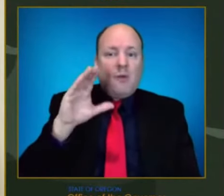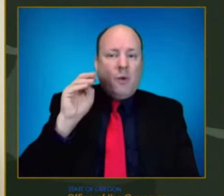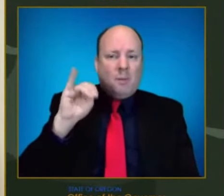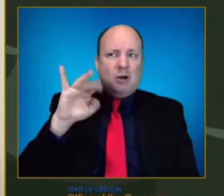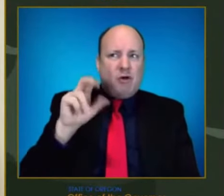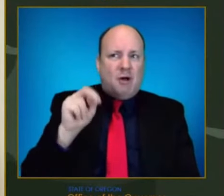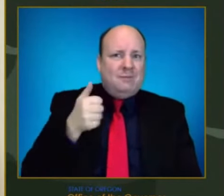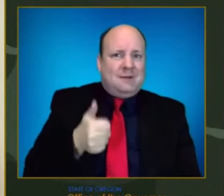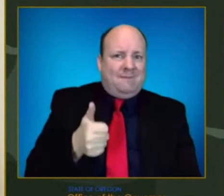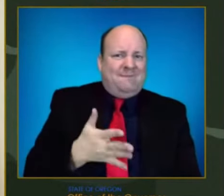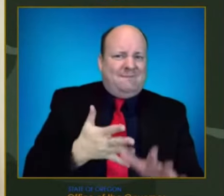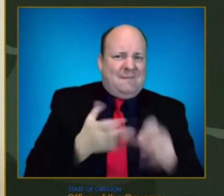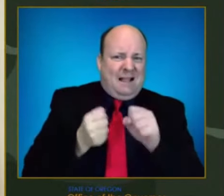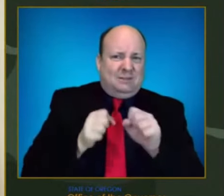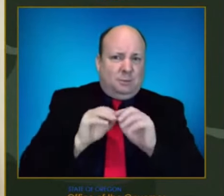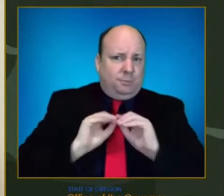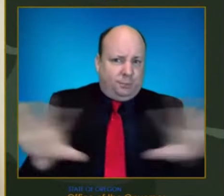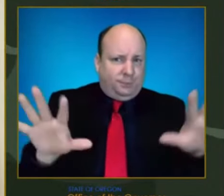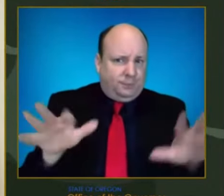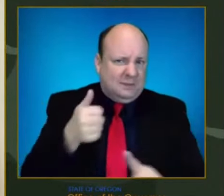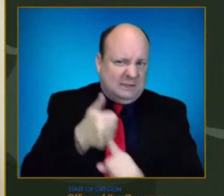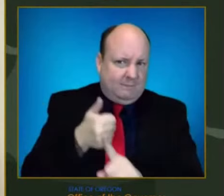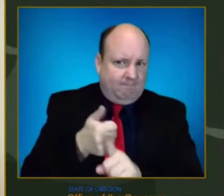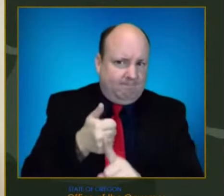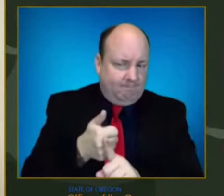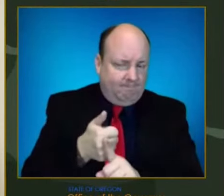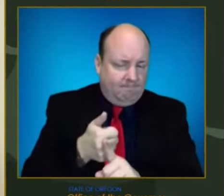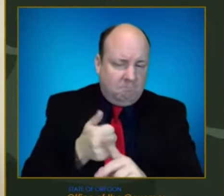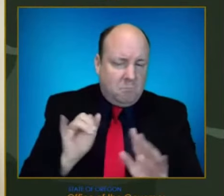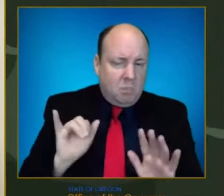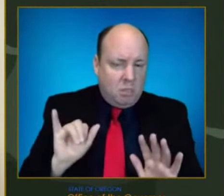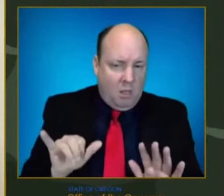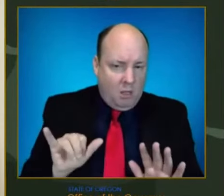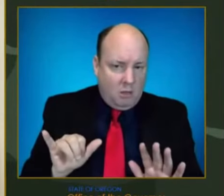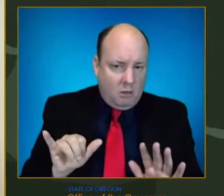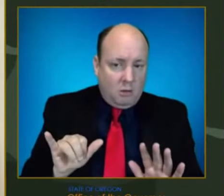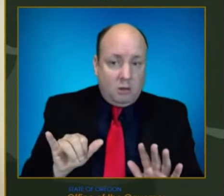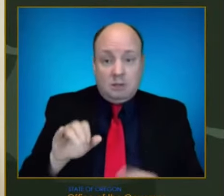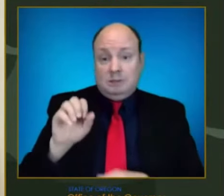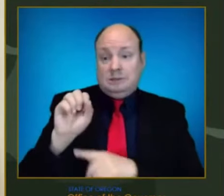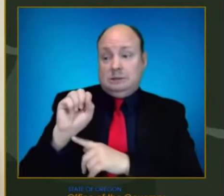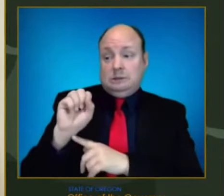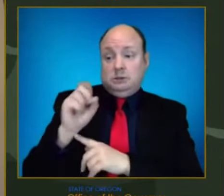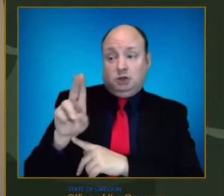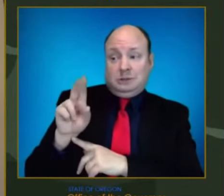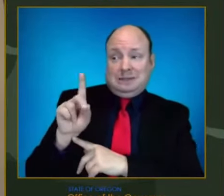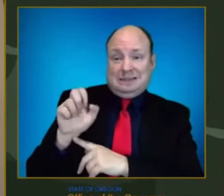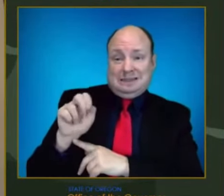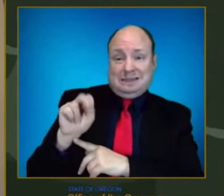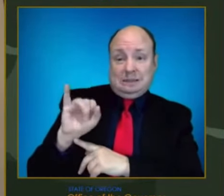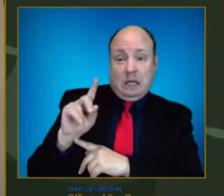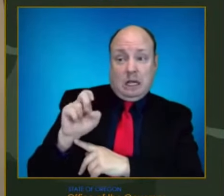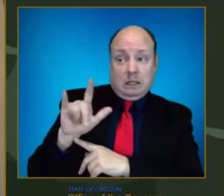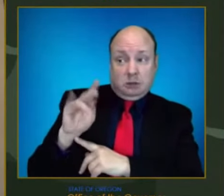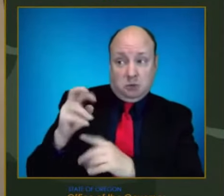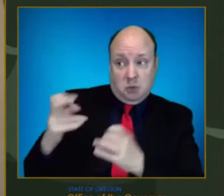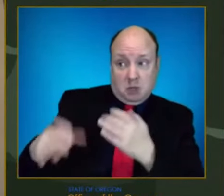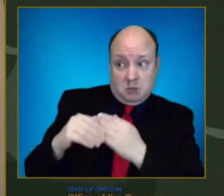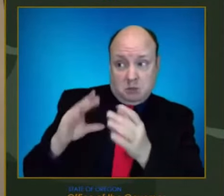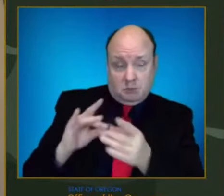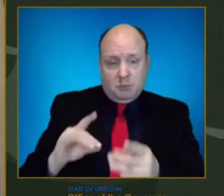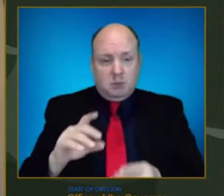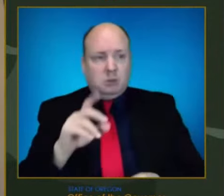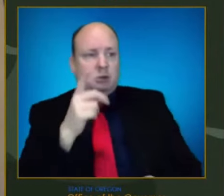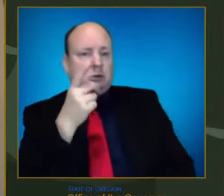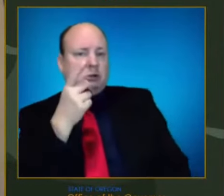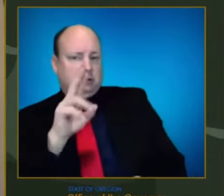it over to Dr. Seidlinger if he'd like to talk a little bit about that. Dr. thank you Governor Brown. Dr. think whether we talk